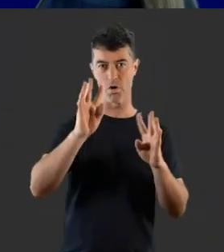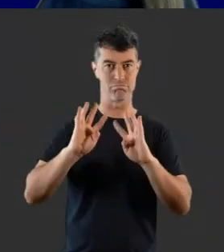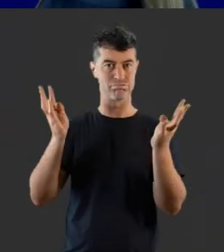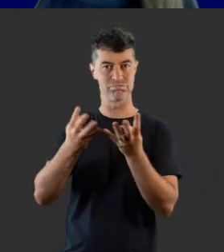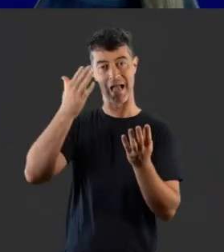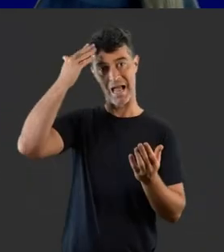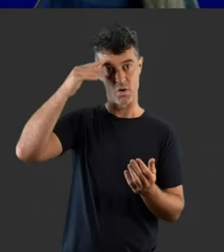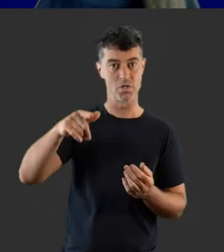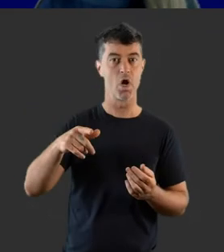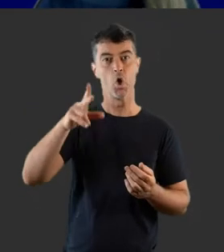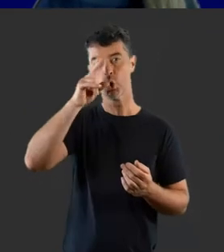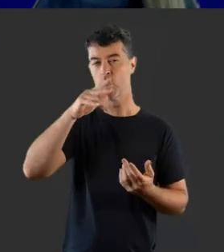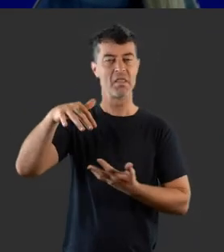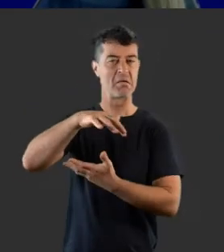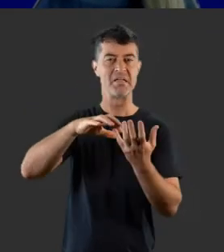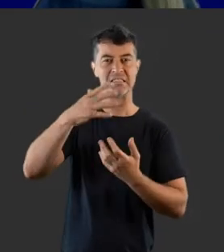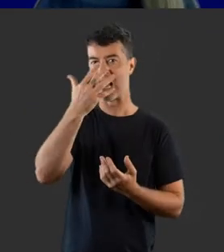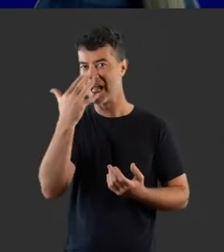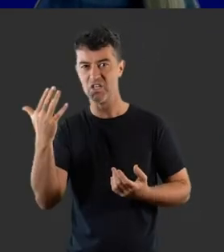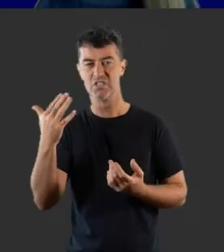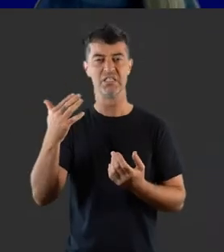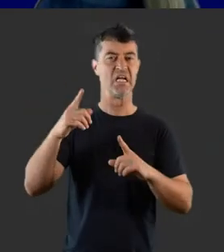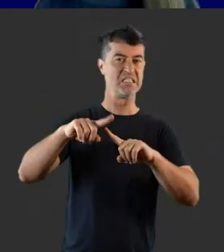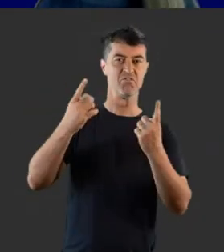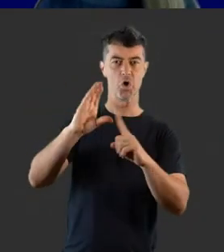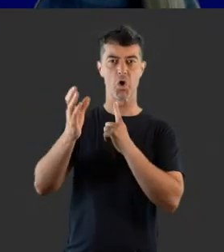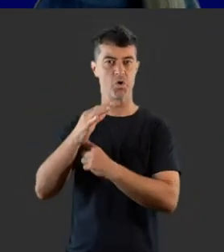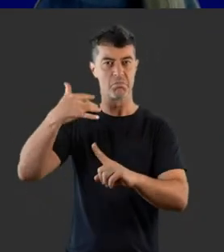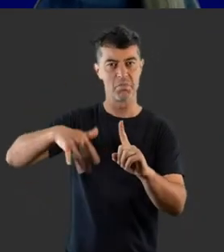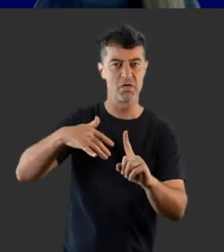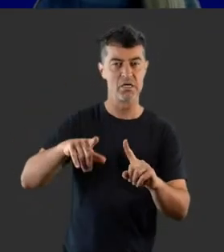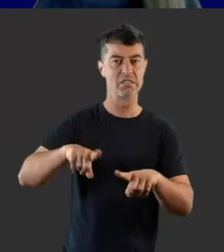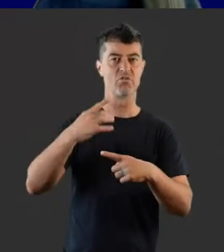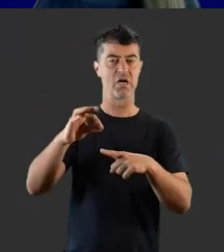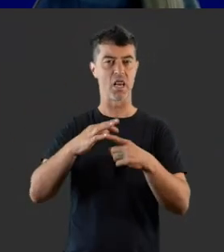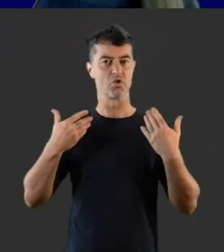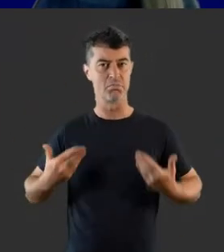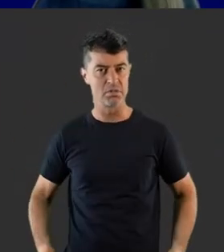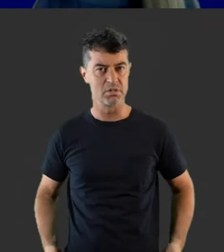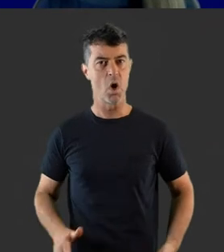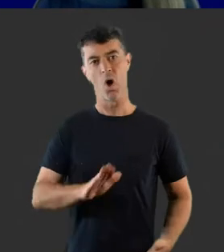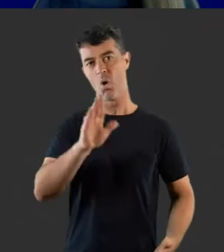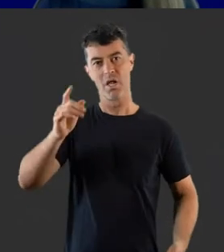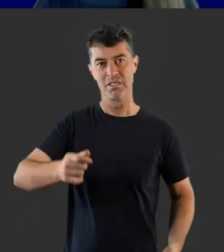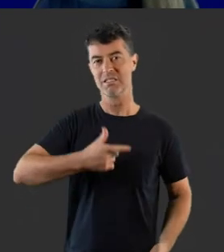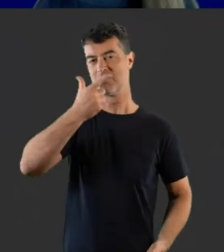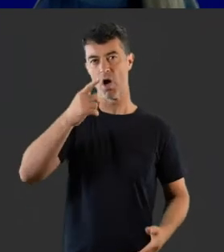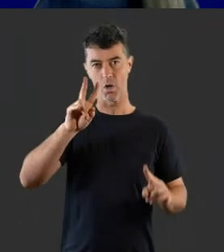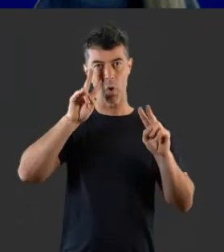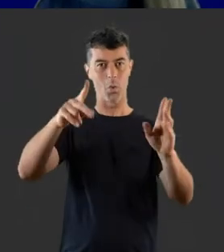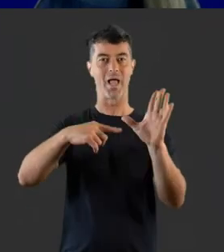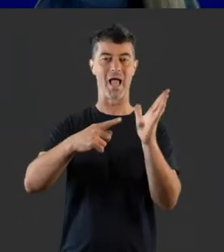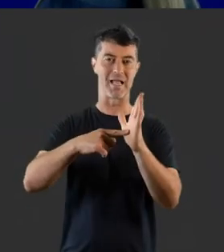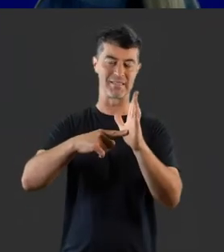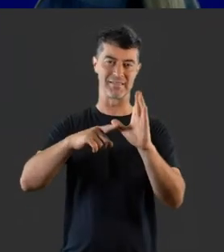of a large group of adults and youth of mixed ages and ethnicity. They are wearing different coloured tops and all smiling and